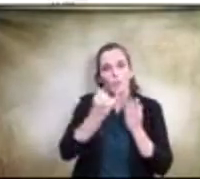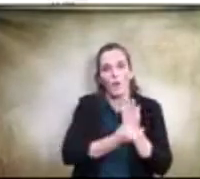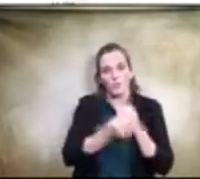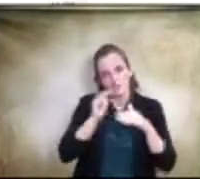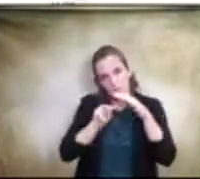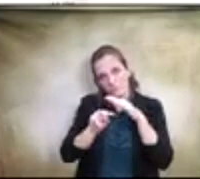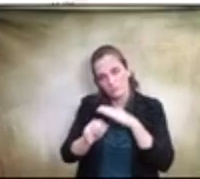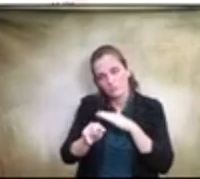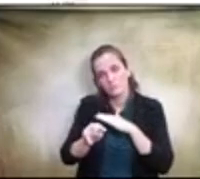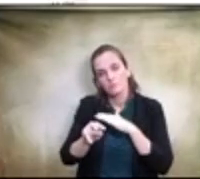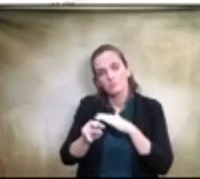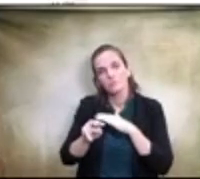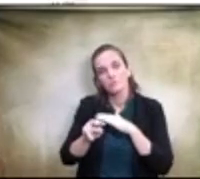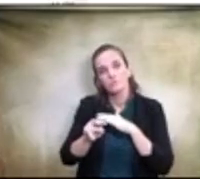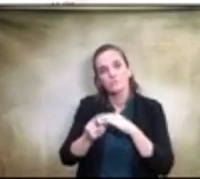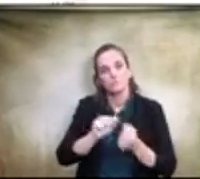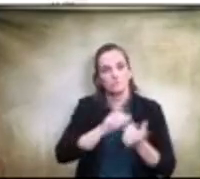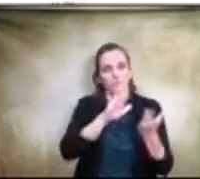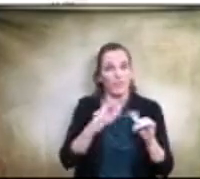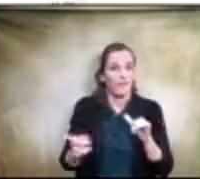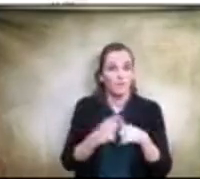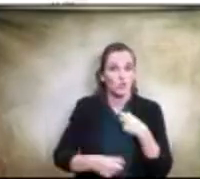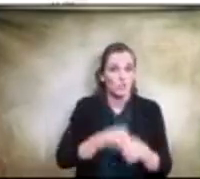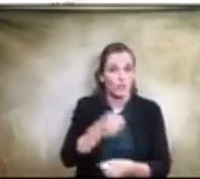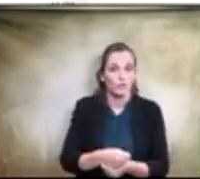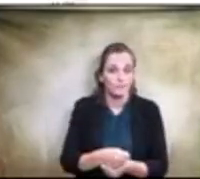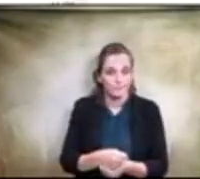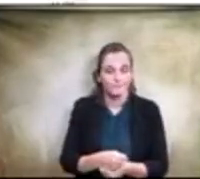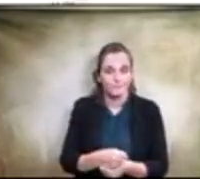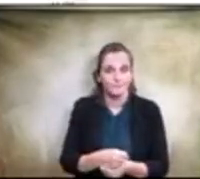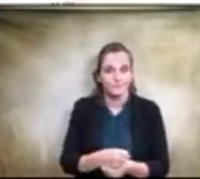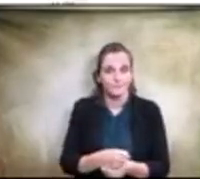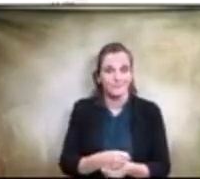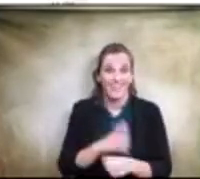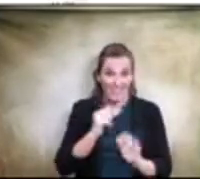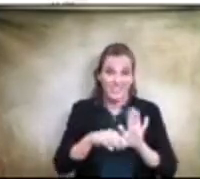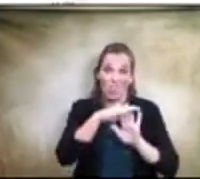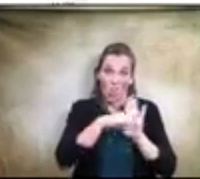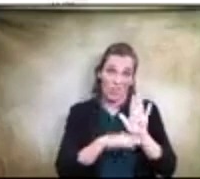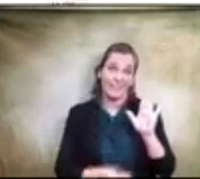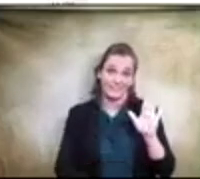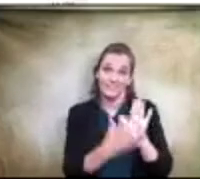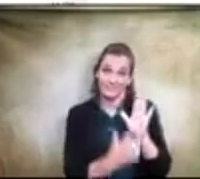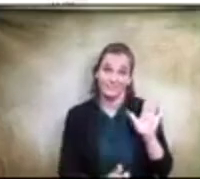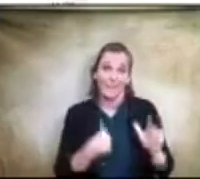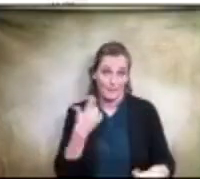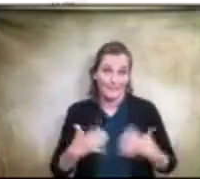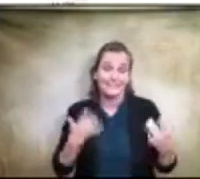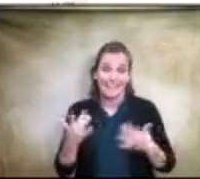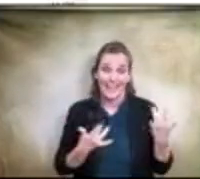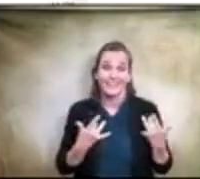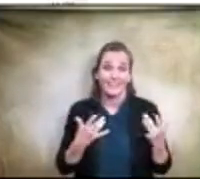in this first year. And it's, it's a long list and I'm excited to, to get these